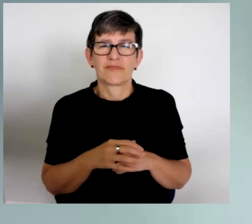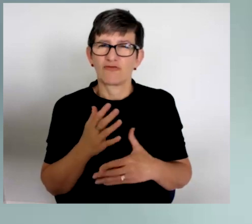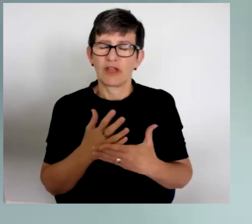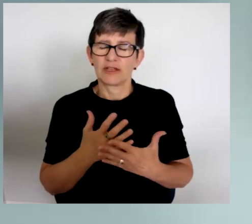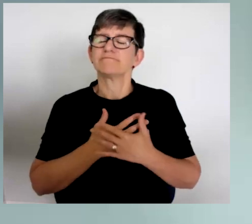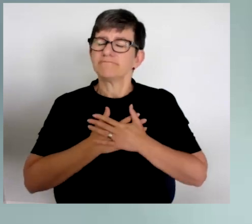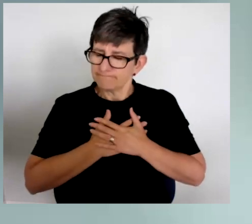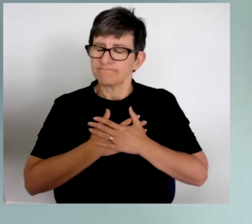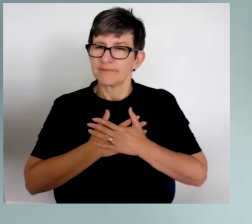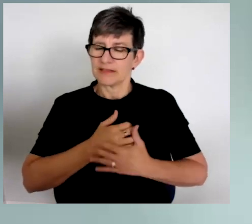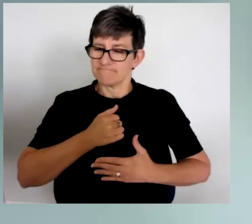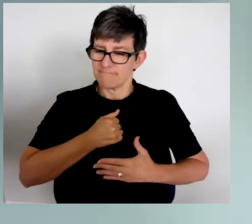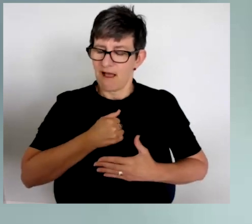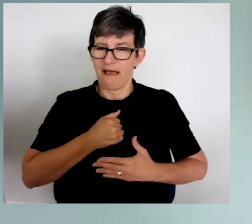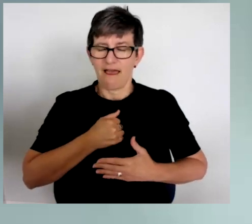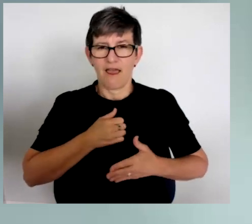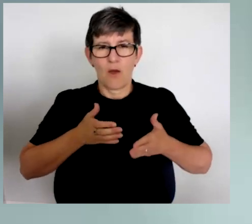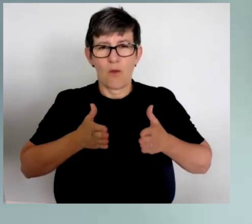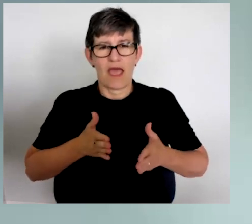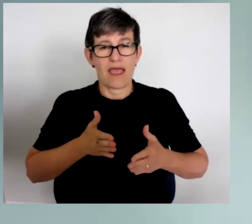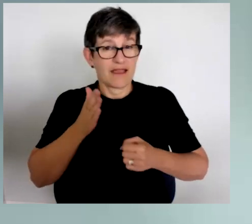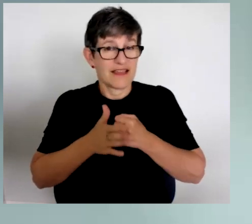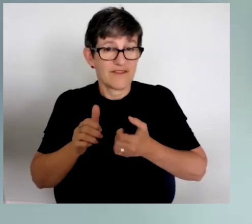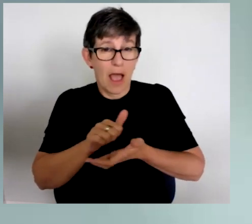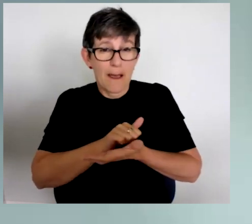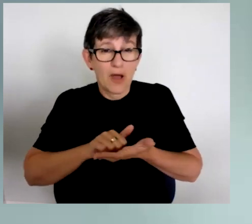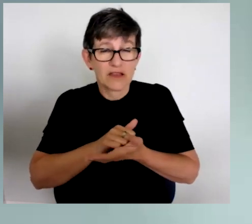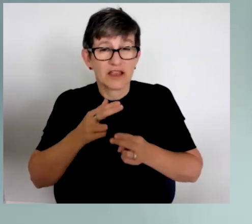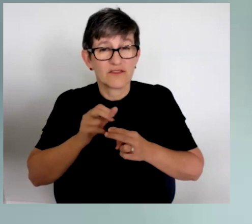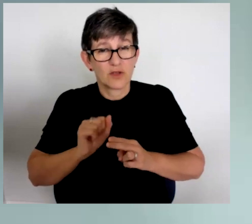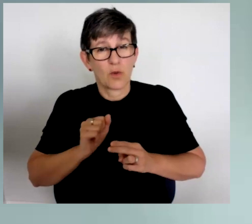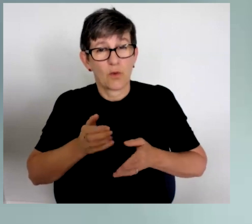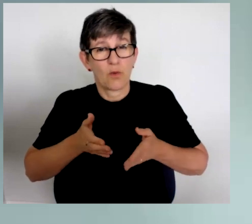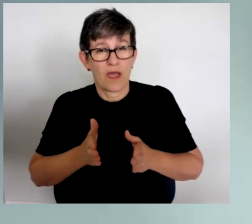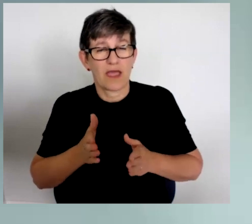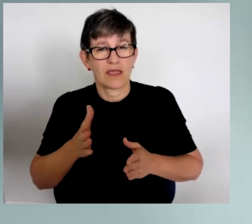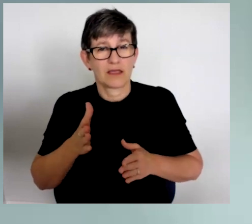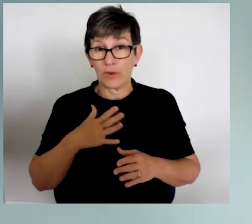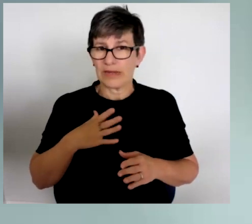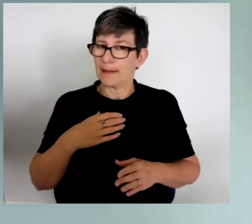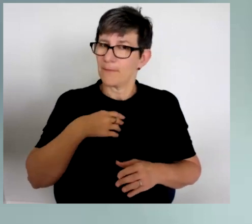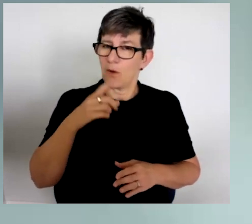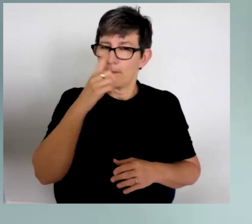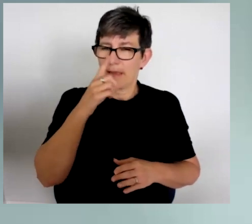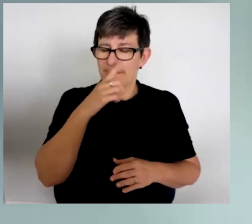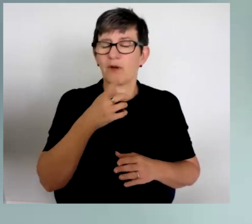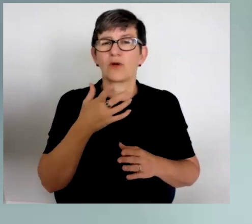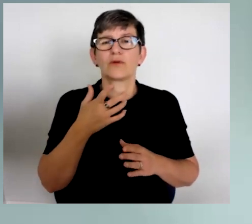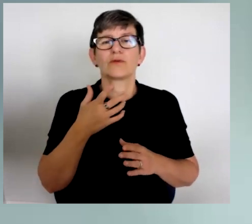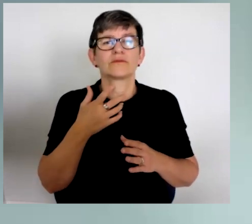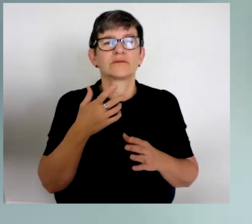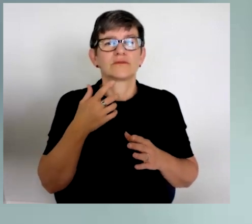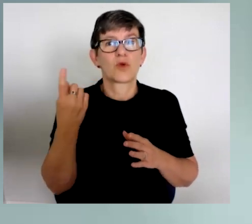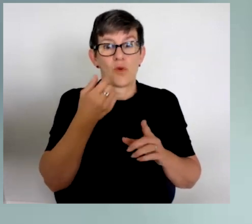that and not to apologise for that. Because I think we need more advocates who are authentic